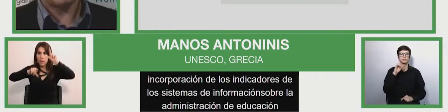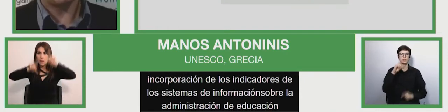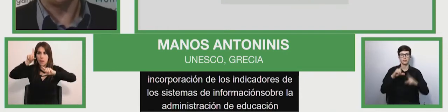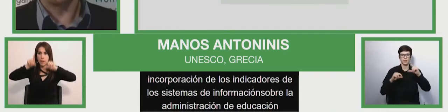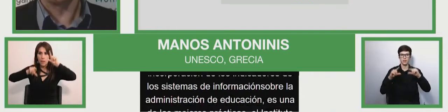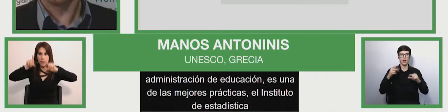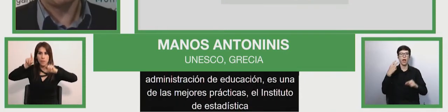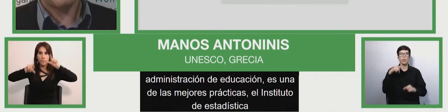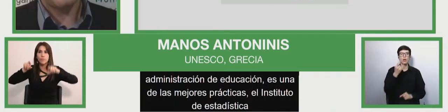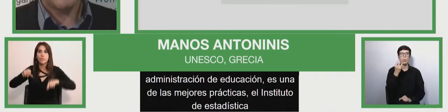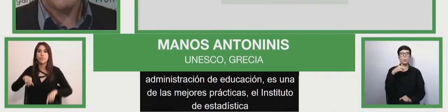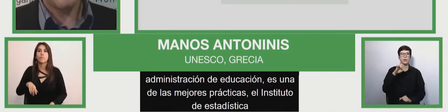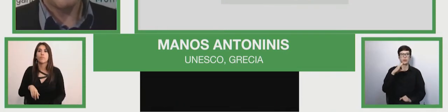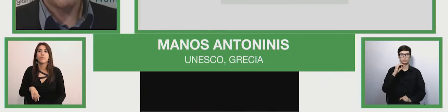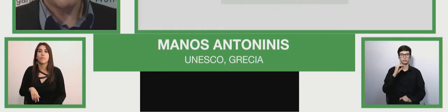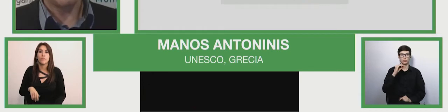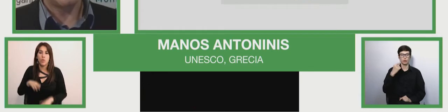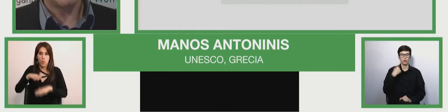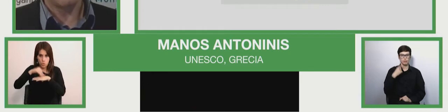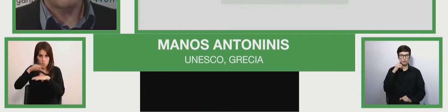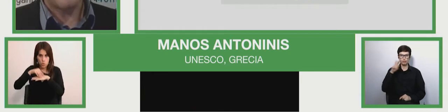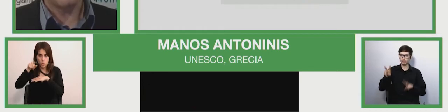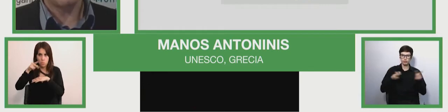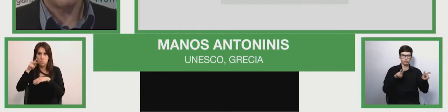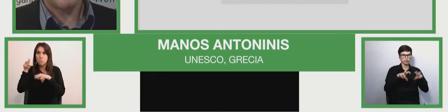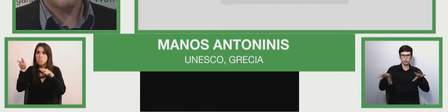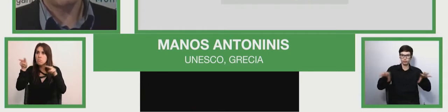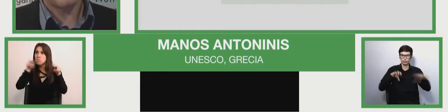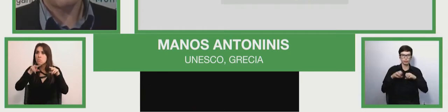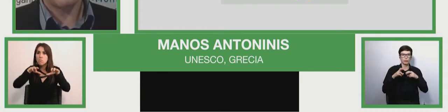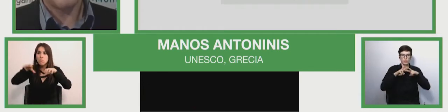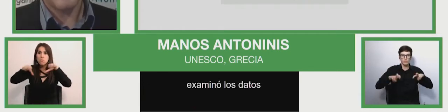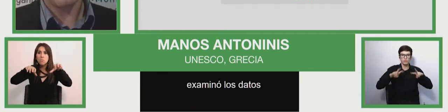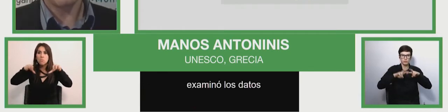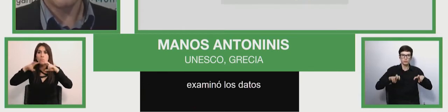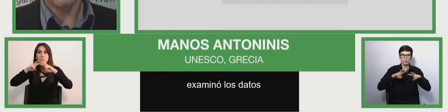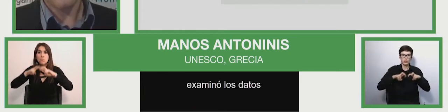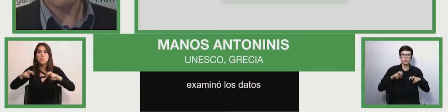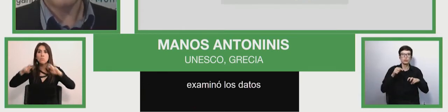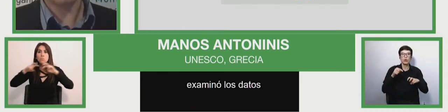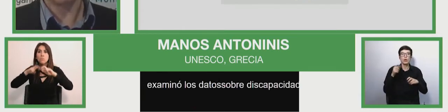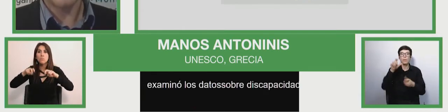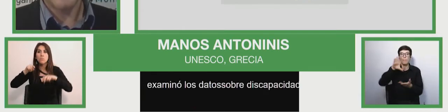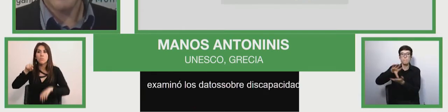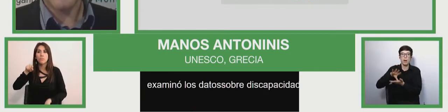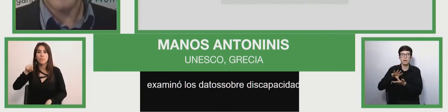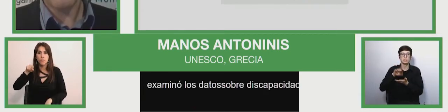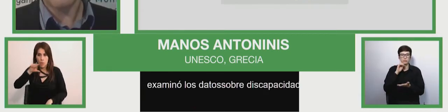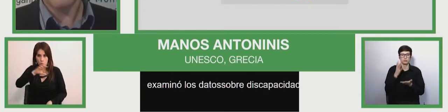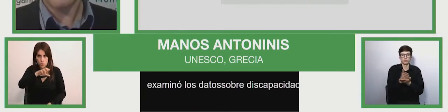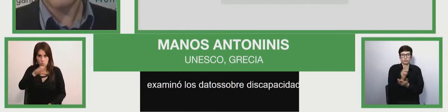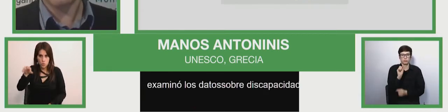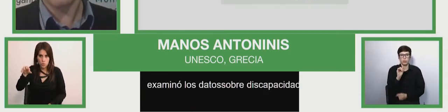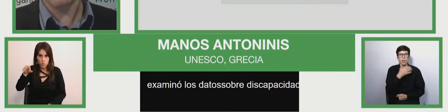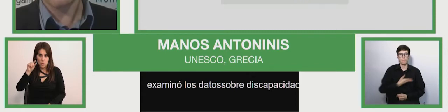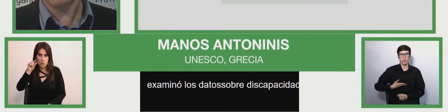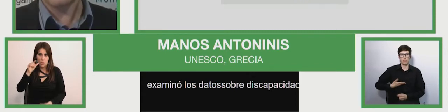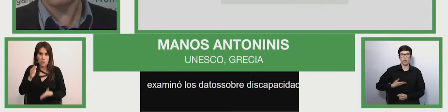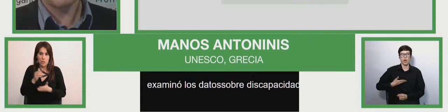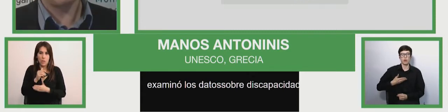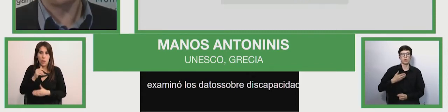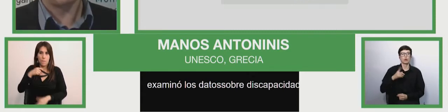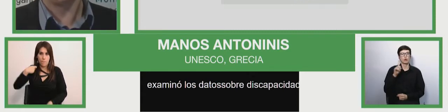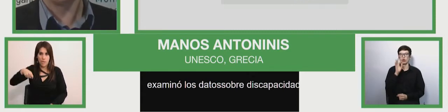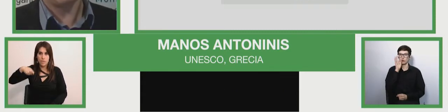discapacity on 71 countries in low and mid-income countries to define what measures would be available